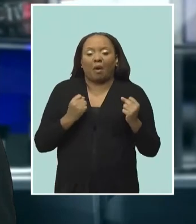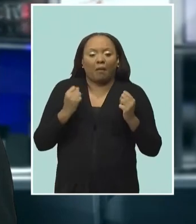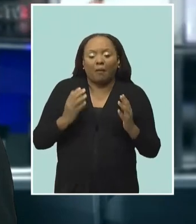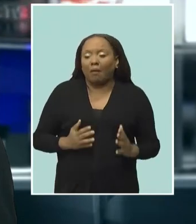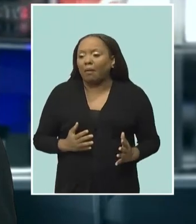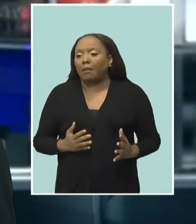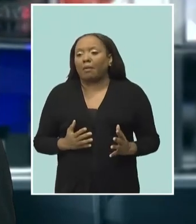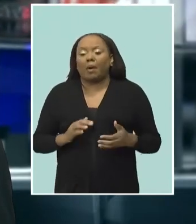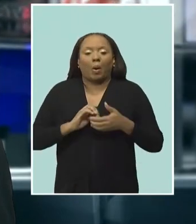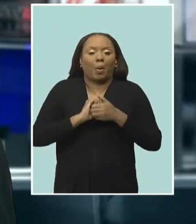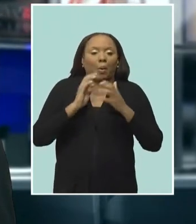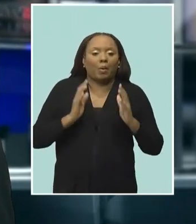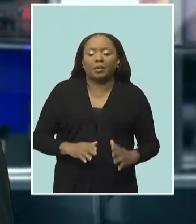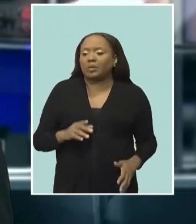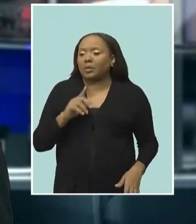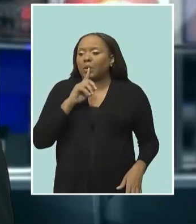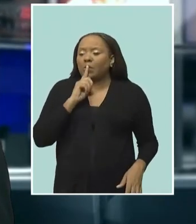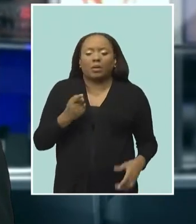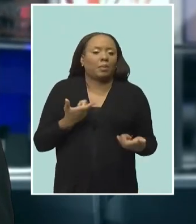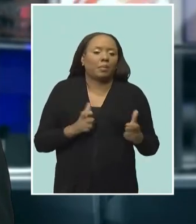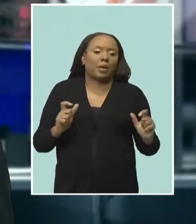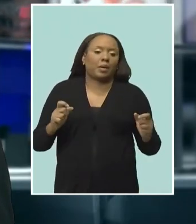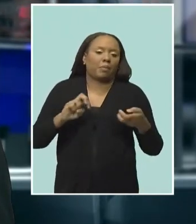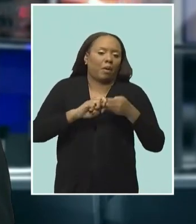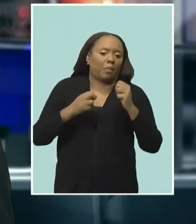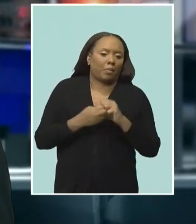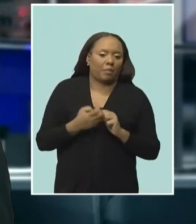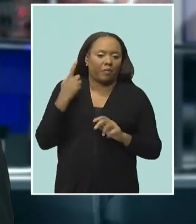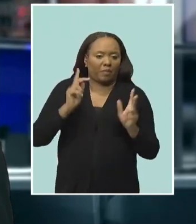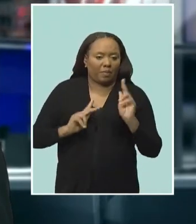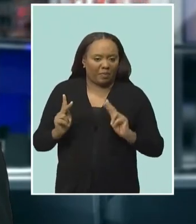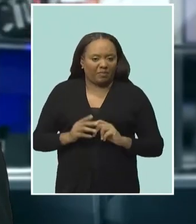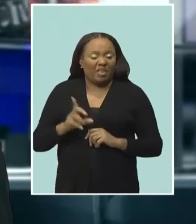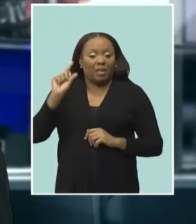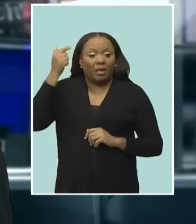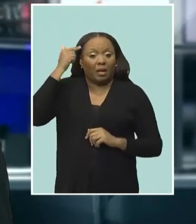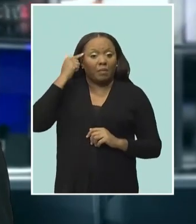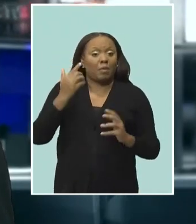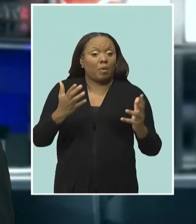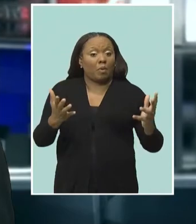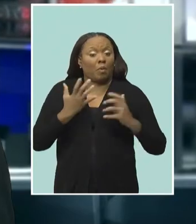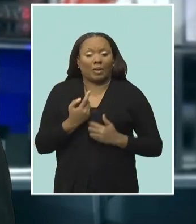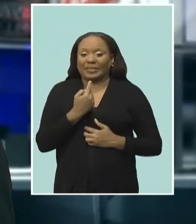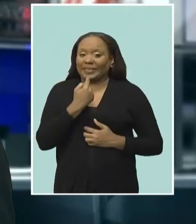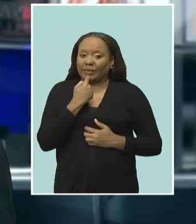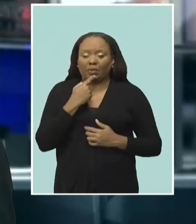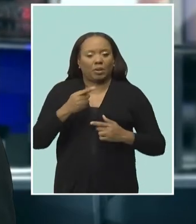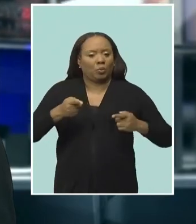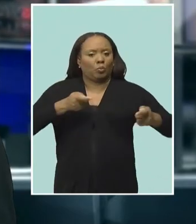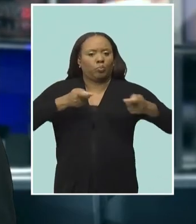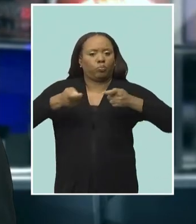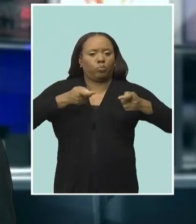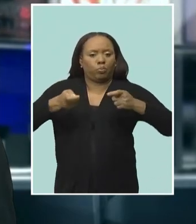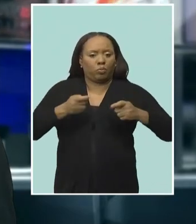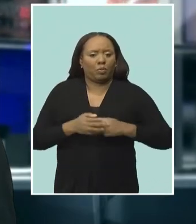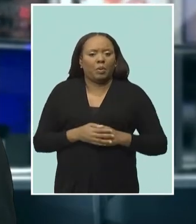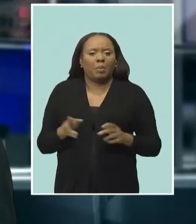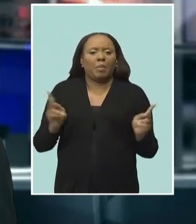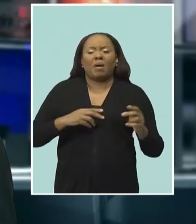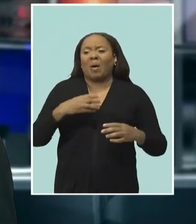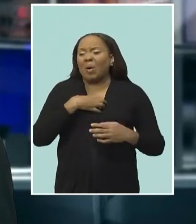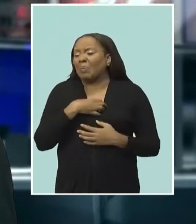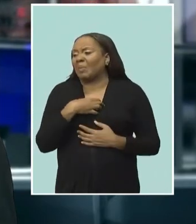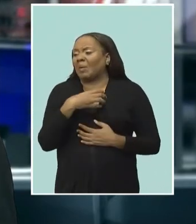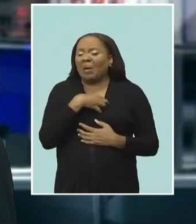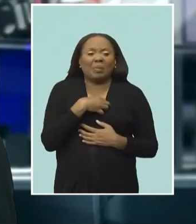nuisances to society. She says government is serious about bringing order back to the roads. Minister Bradshaw says complaints have been